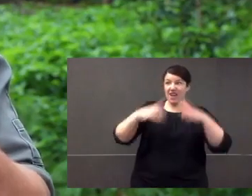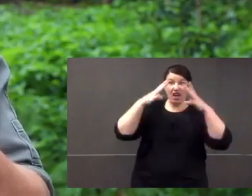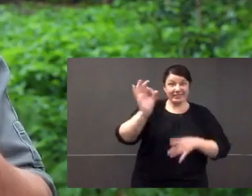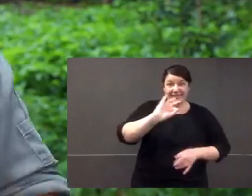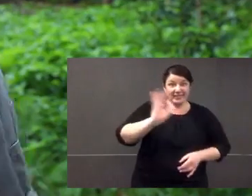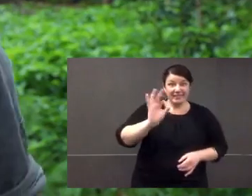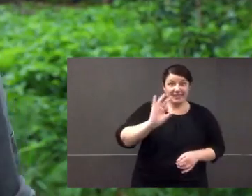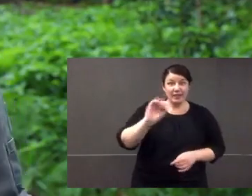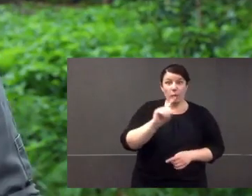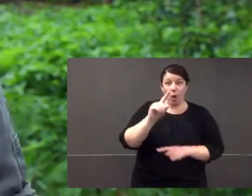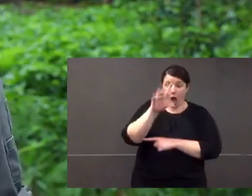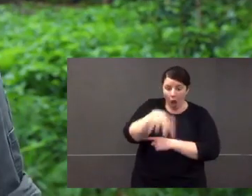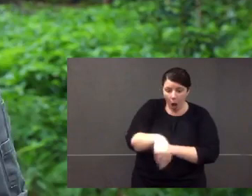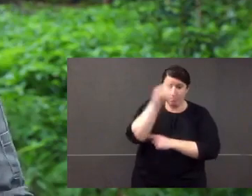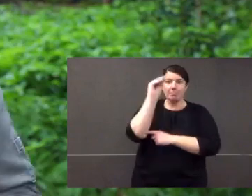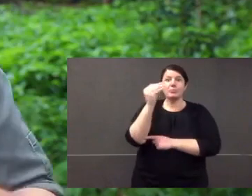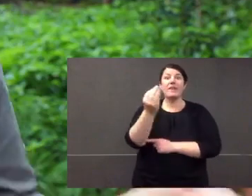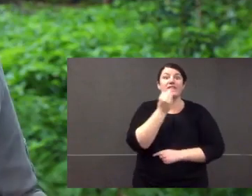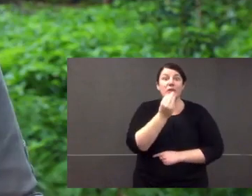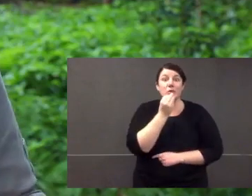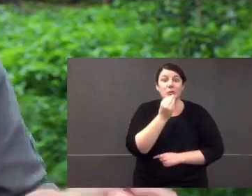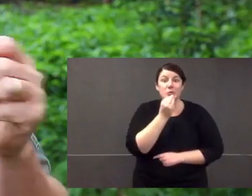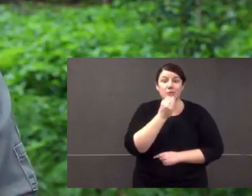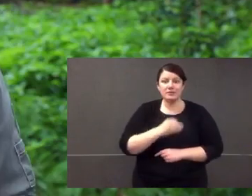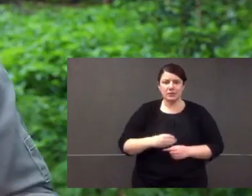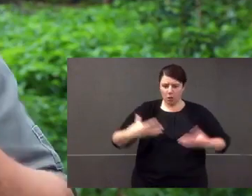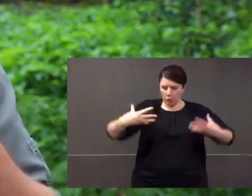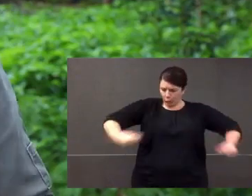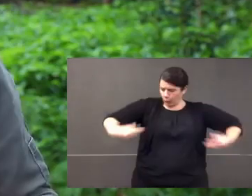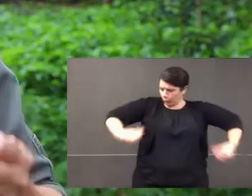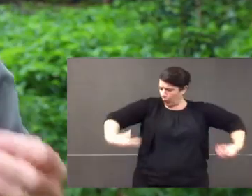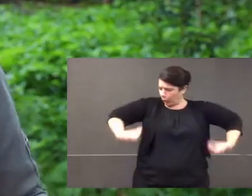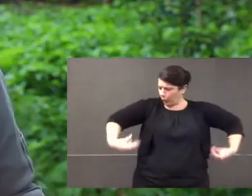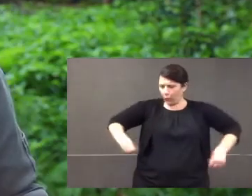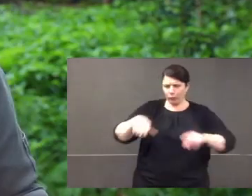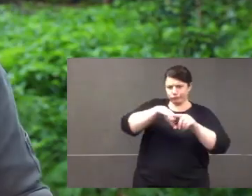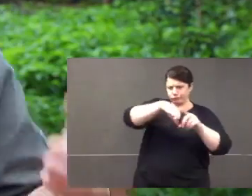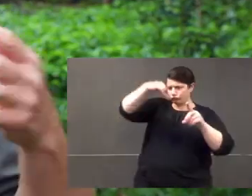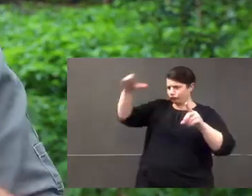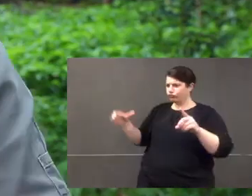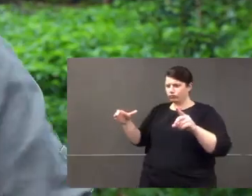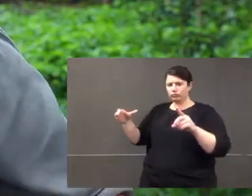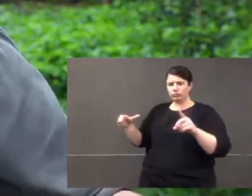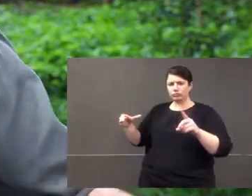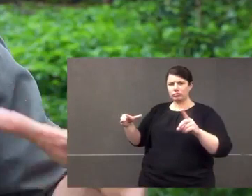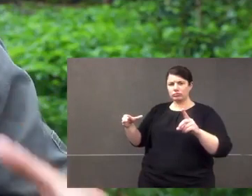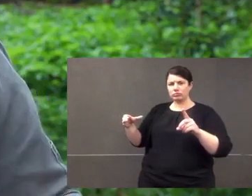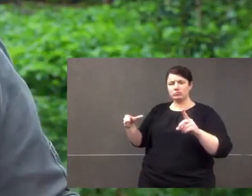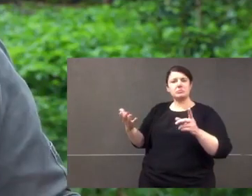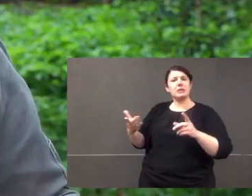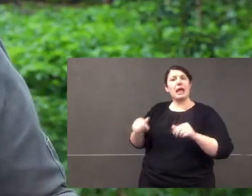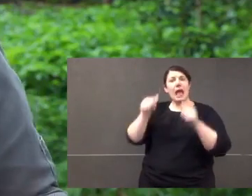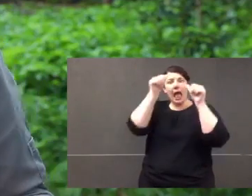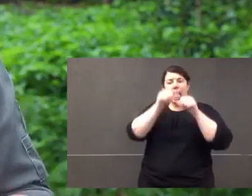purpose. It's not used for pecking, it's not used for fighting, it's used for picking up food. Now if we come down the body, they have